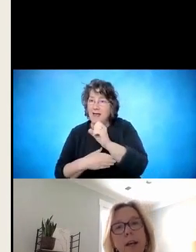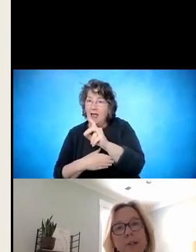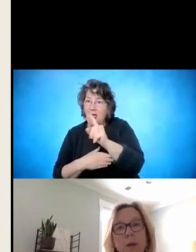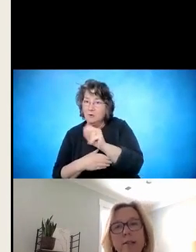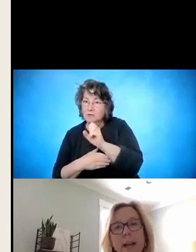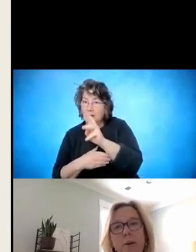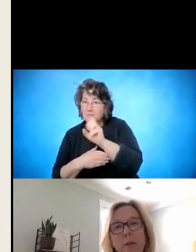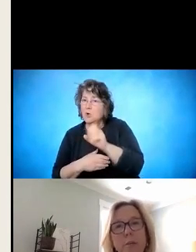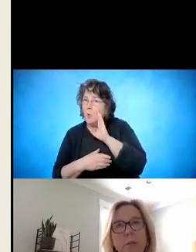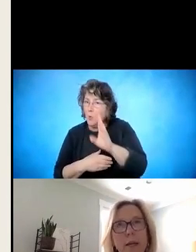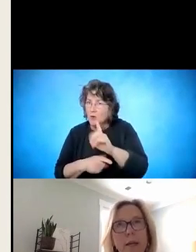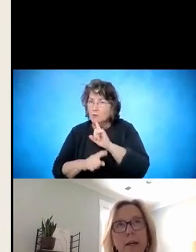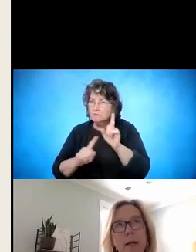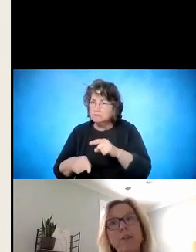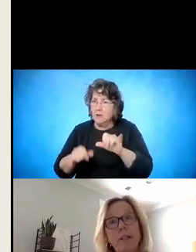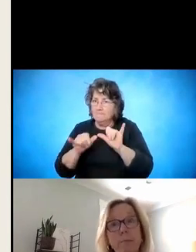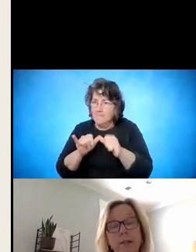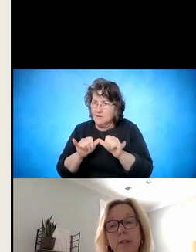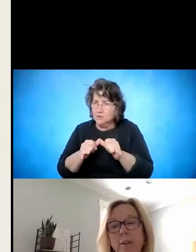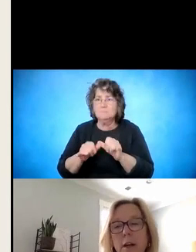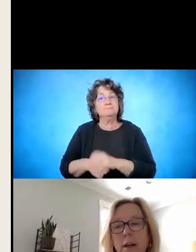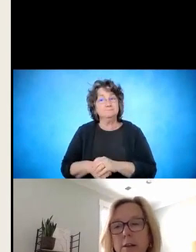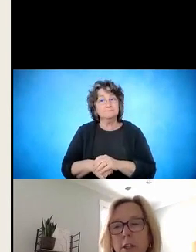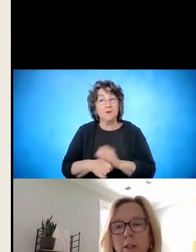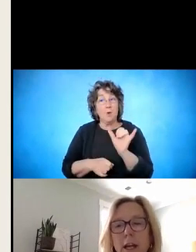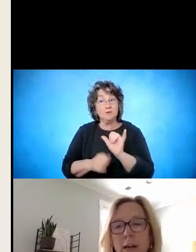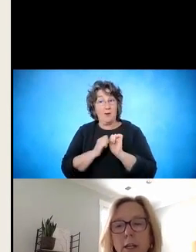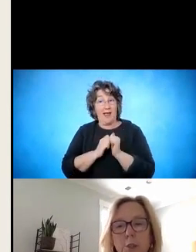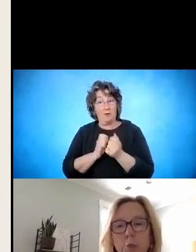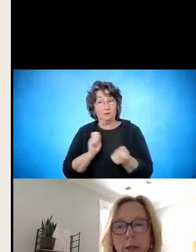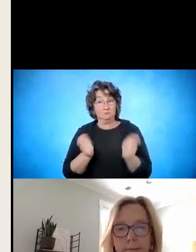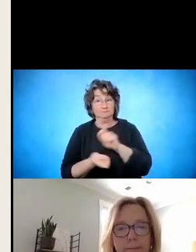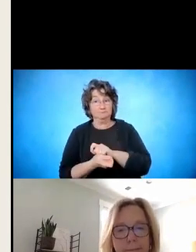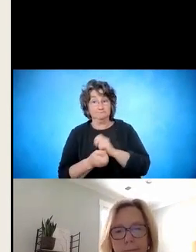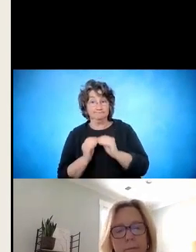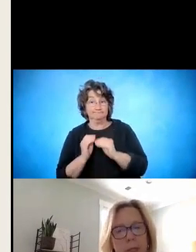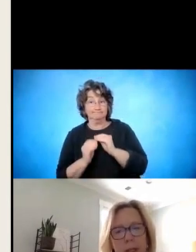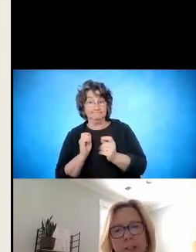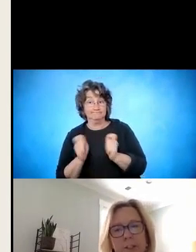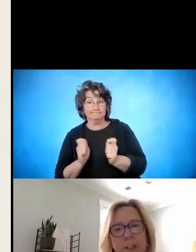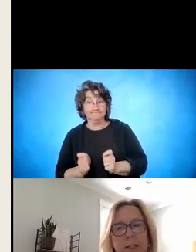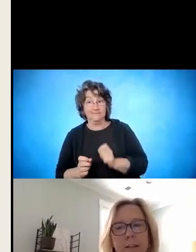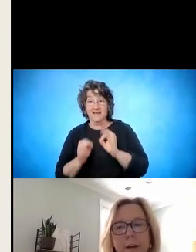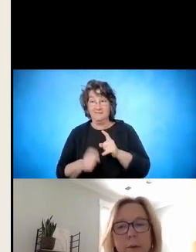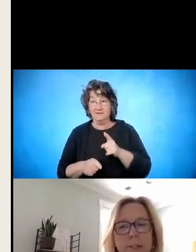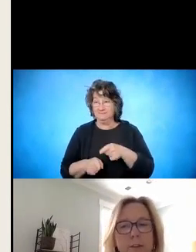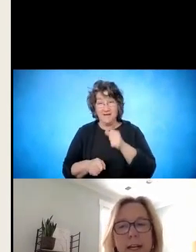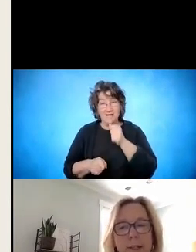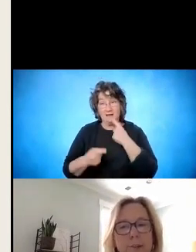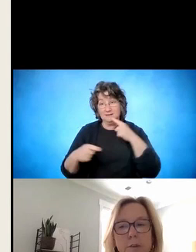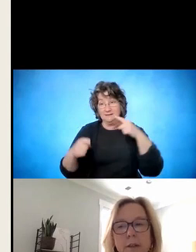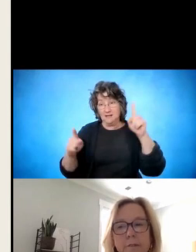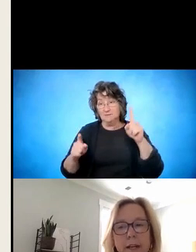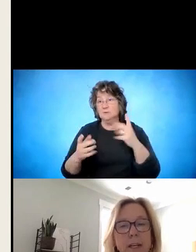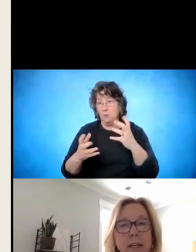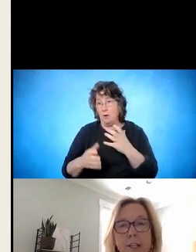as well as how will you make adjustments if you're not achieving the outcomes you want. Additionally, identify ways to enhance